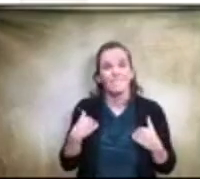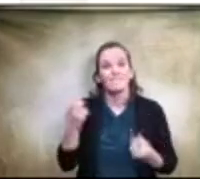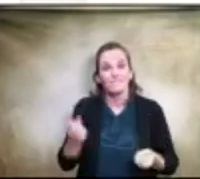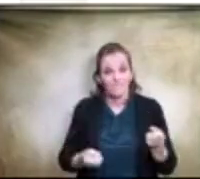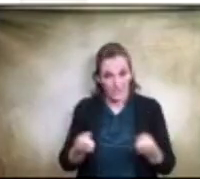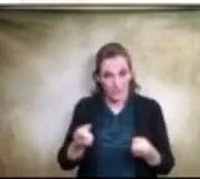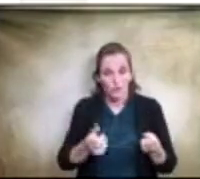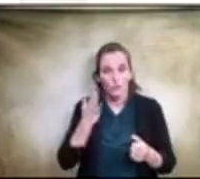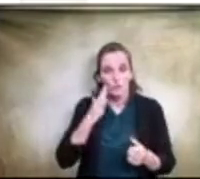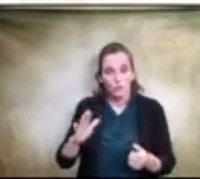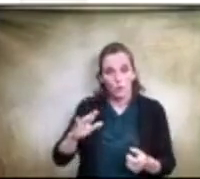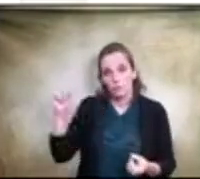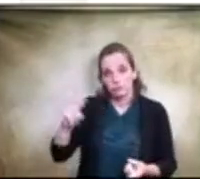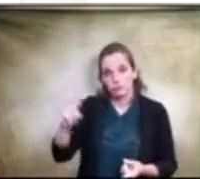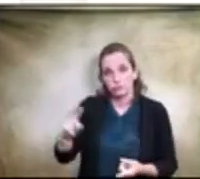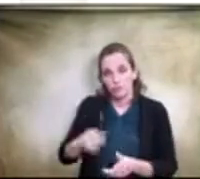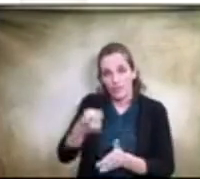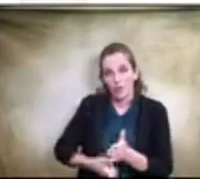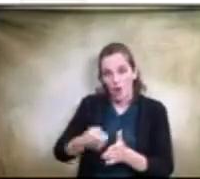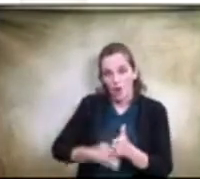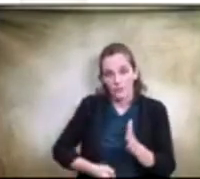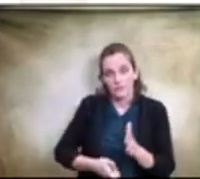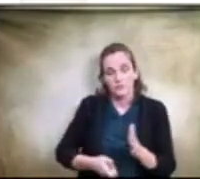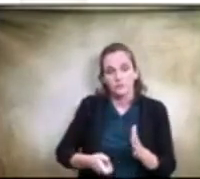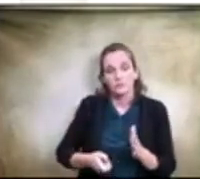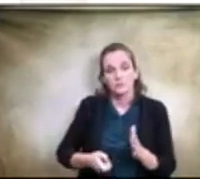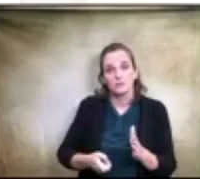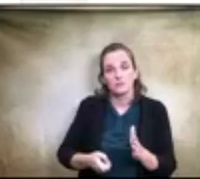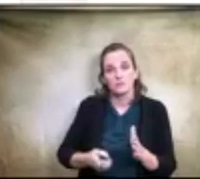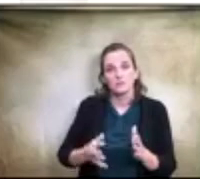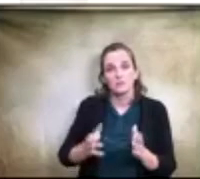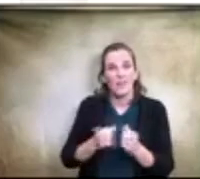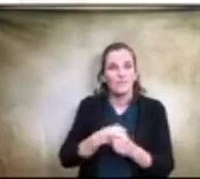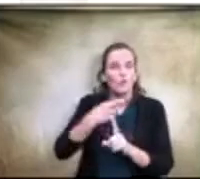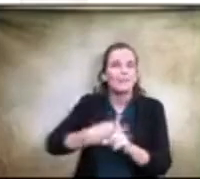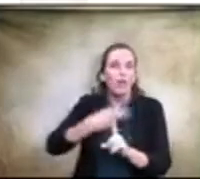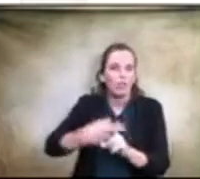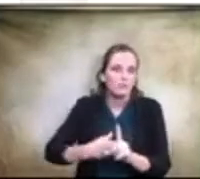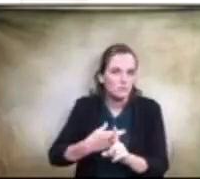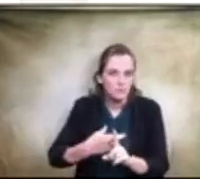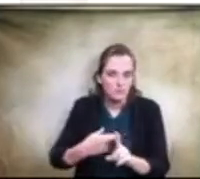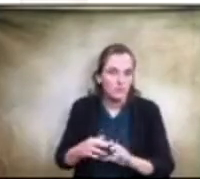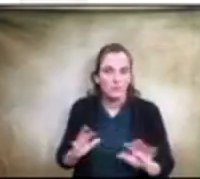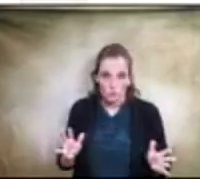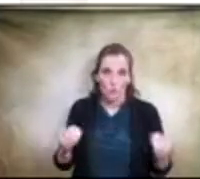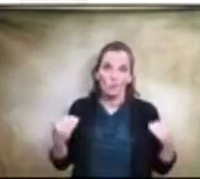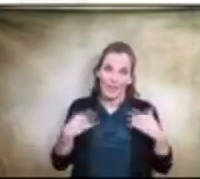the cost of of um rentals we we had a very expensive